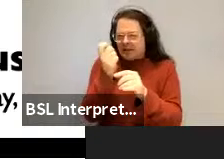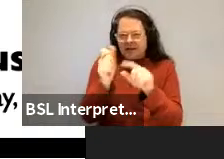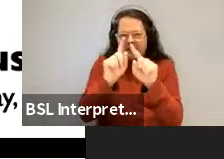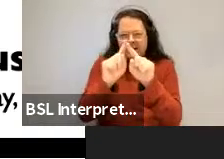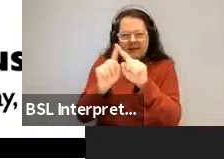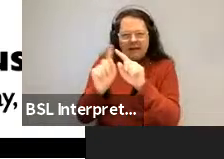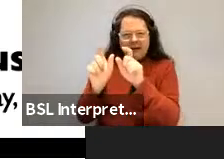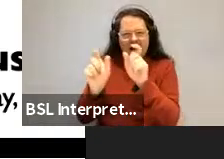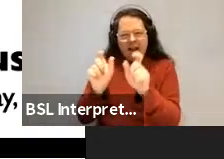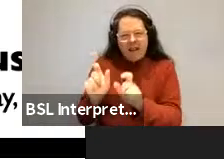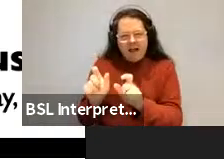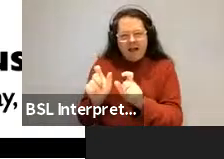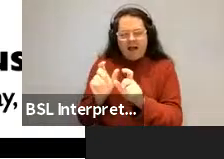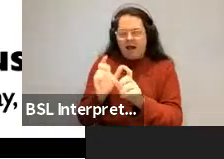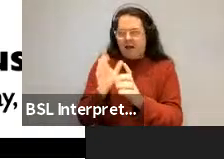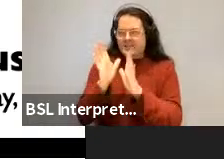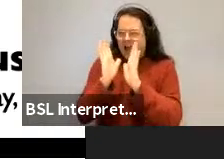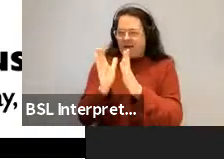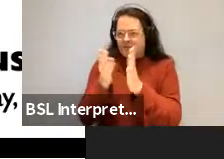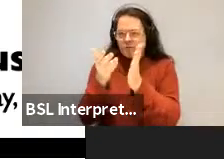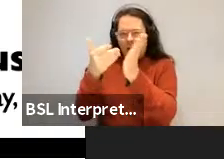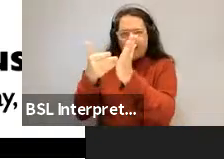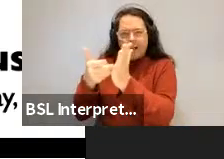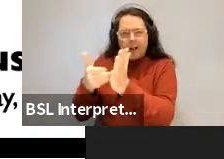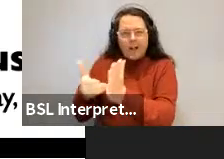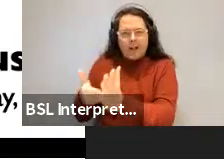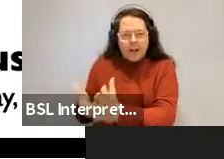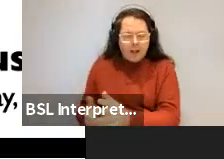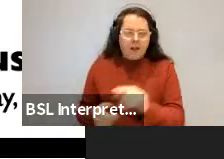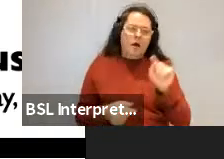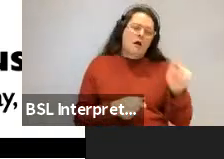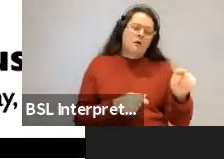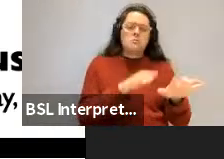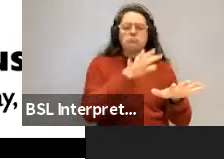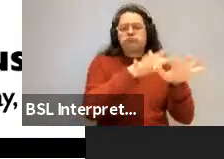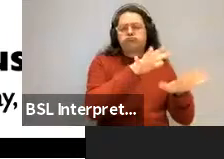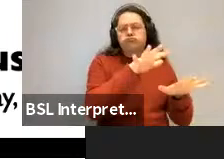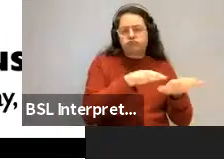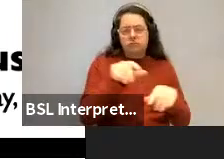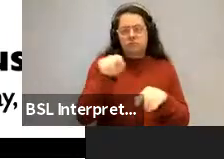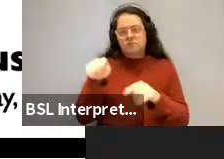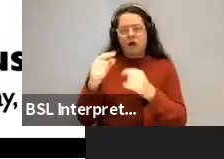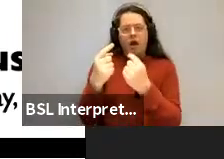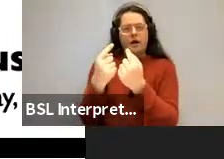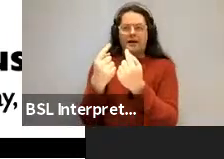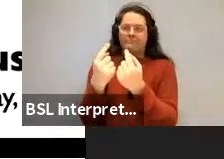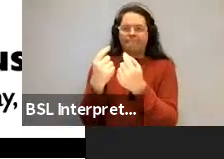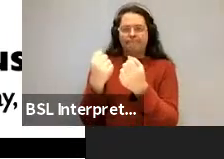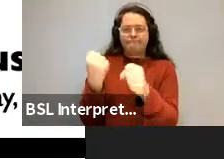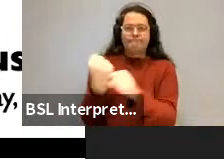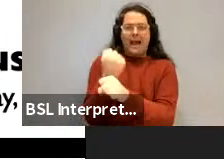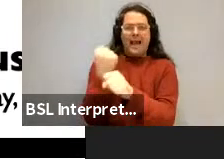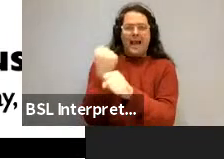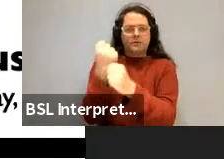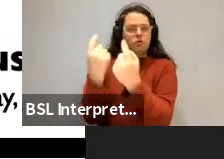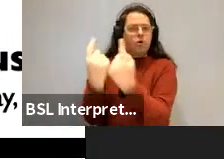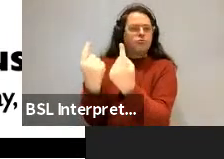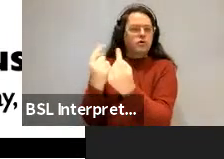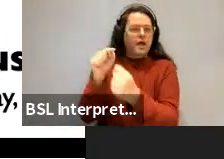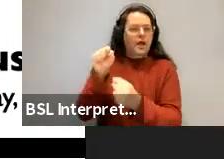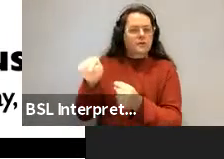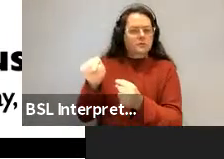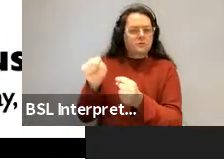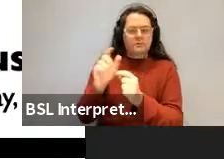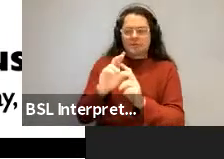their color than in a non-industrialized world. So industrialized objects allow us to arbitrarily